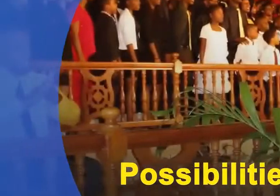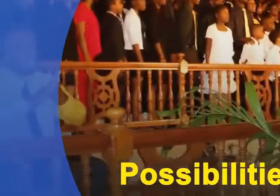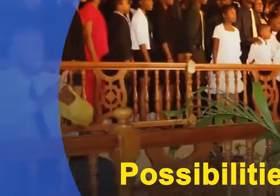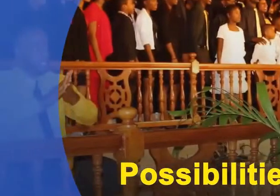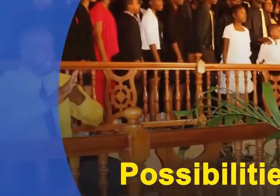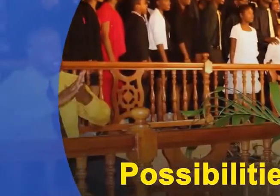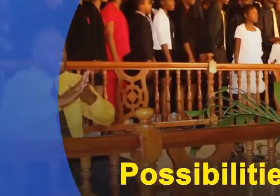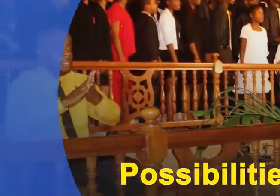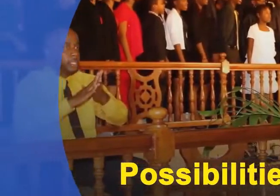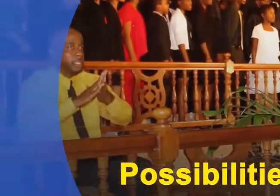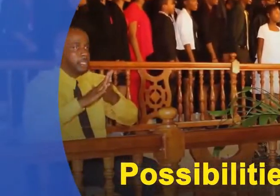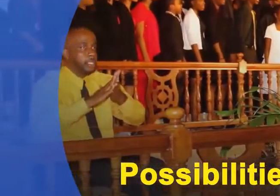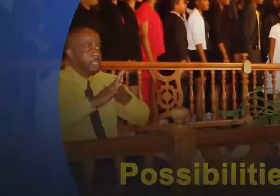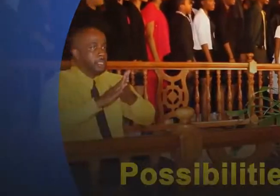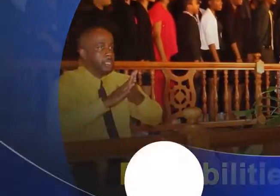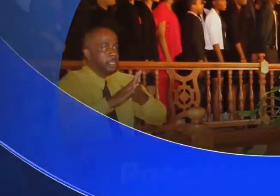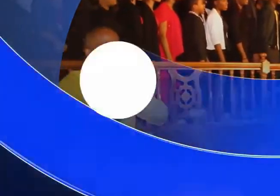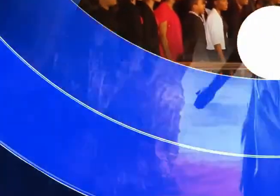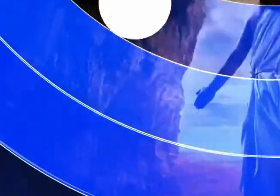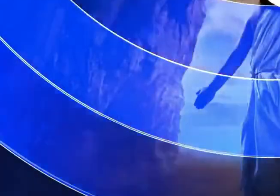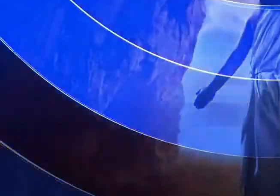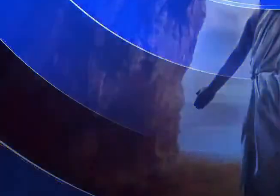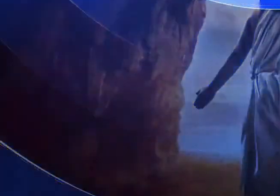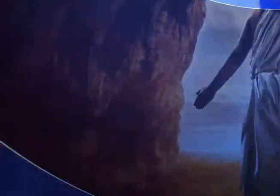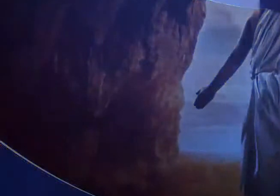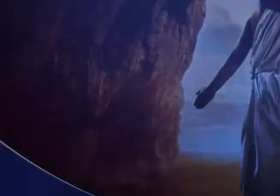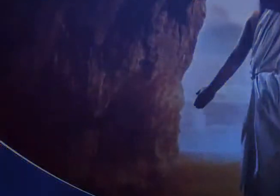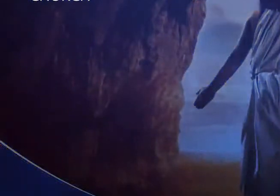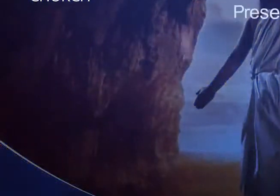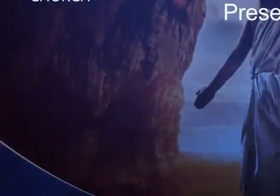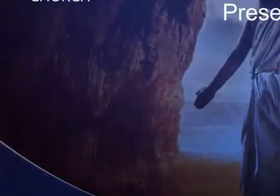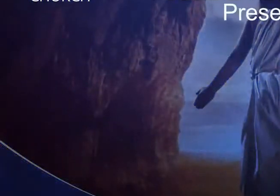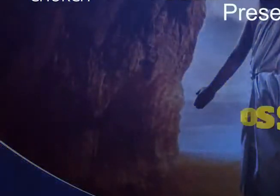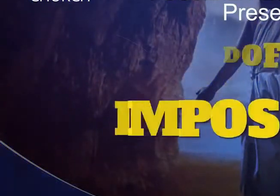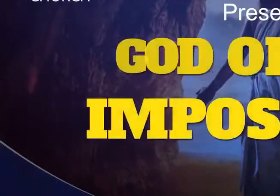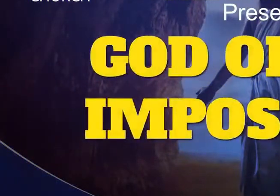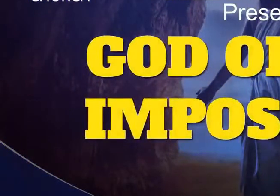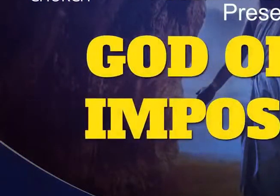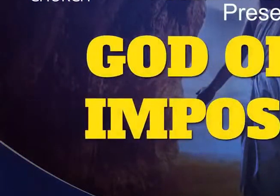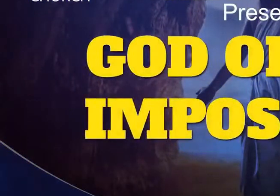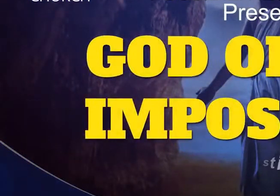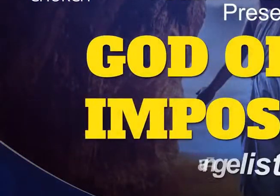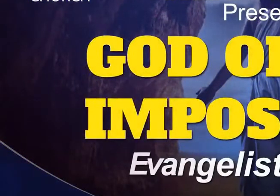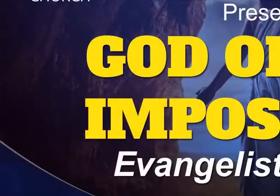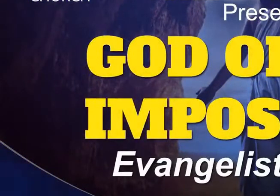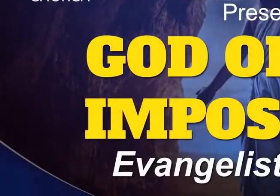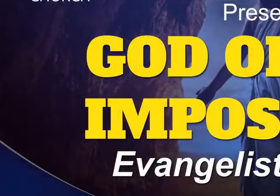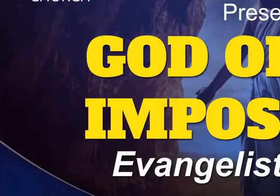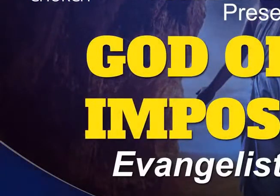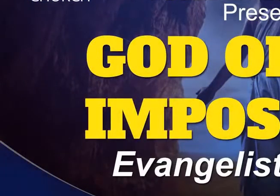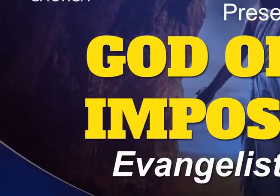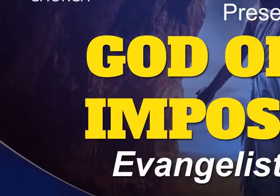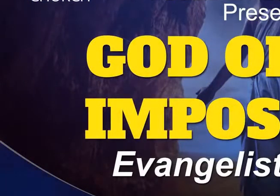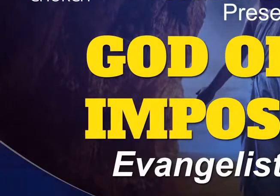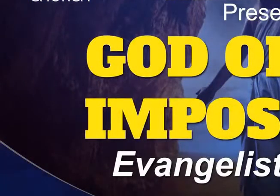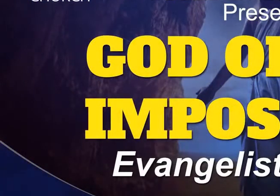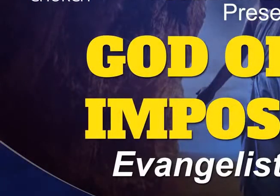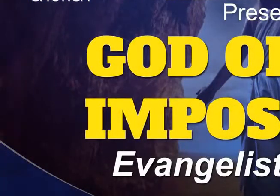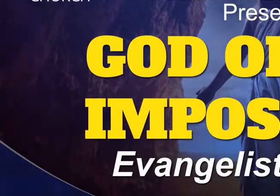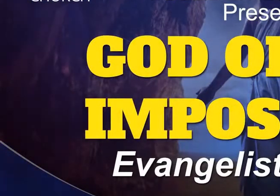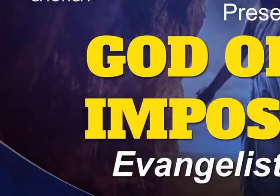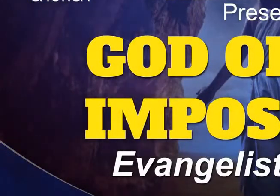I am a promise with a capital P, I am a great big bundle of